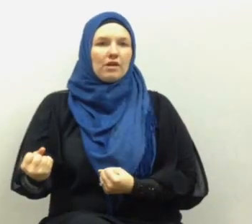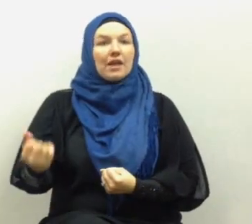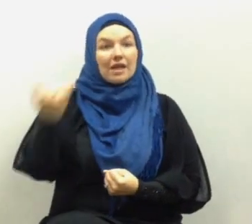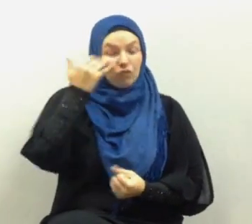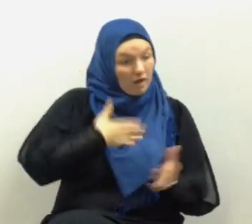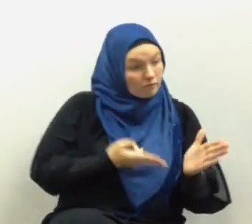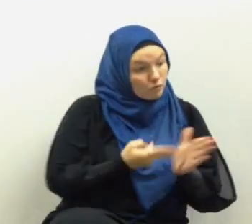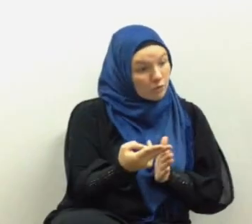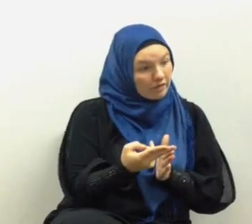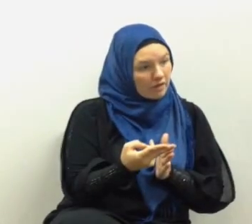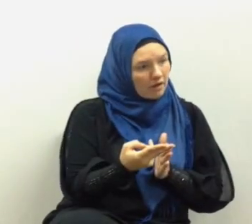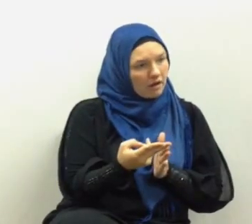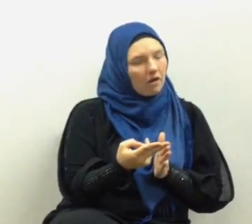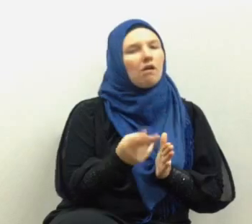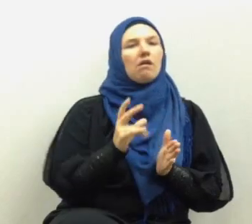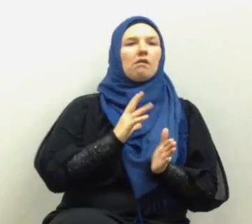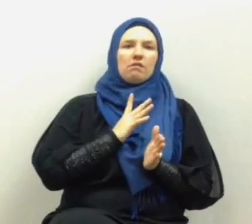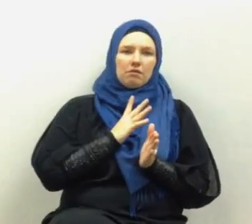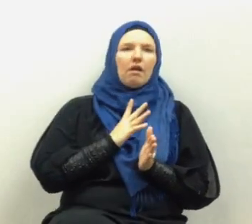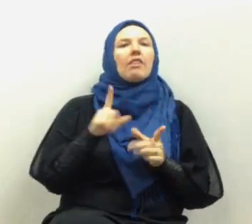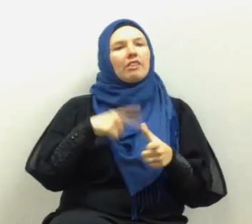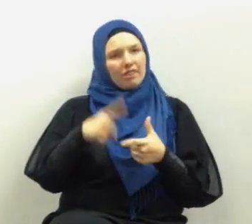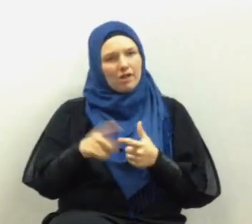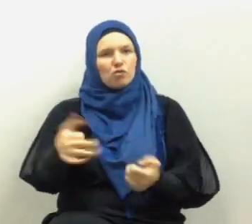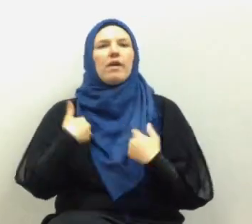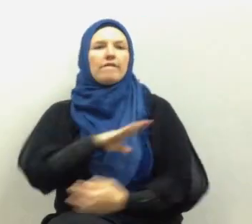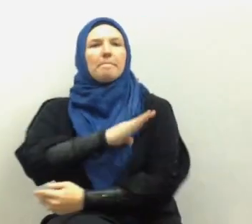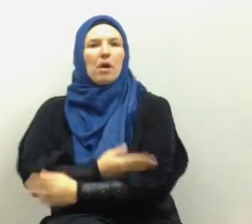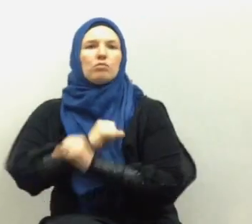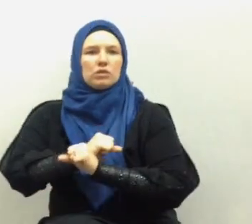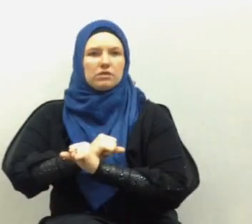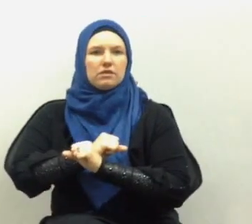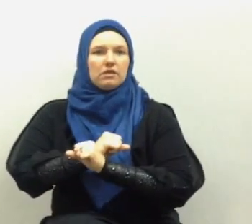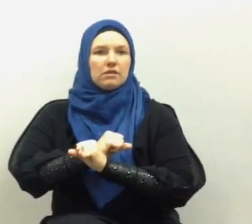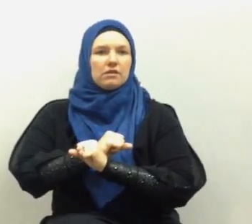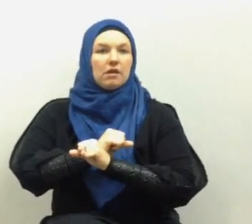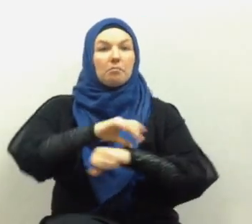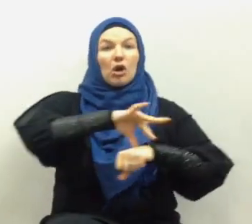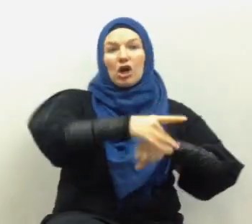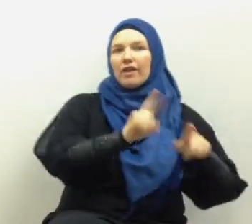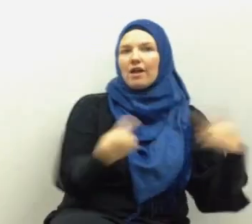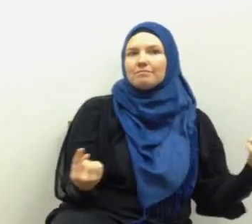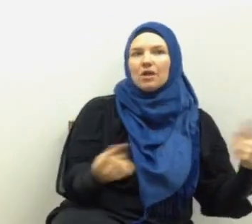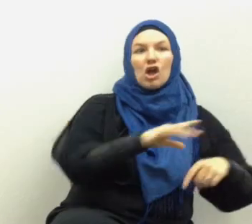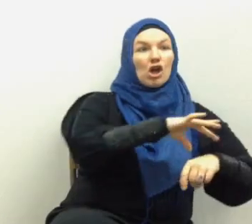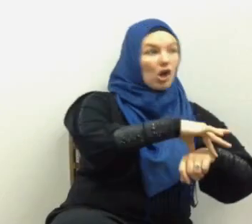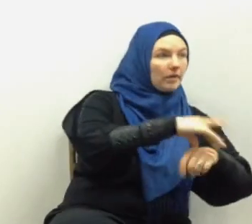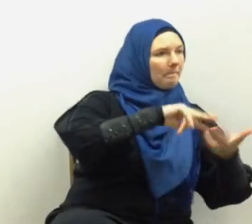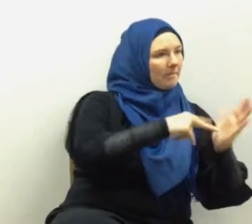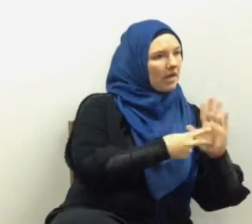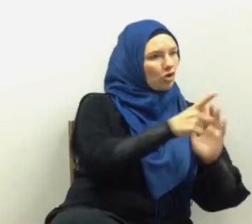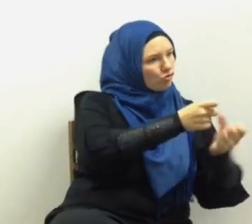if you have the truth you should give it the power to protect it so